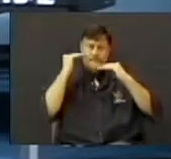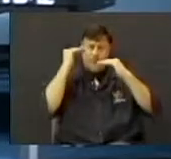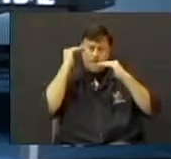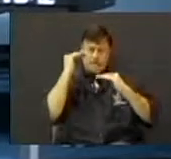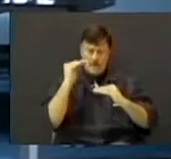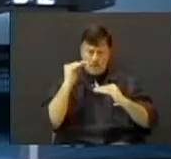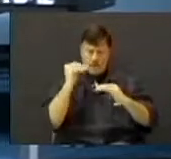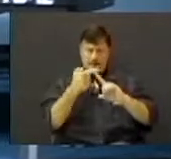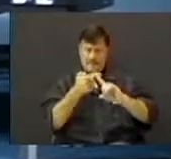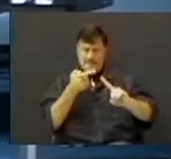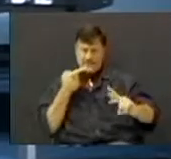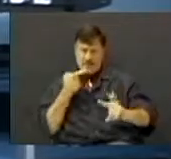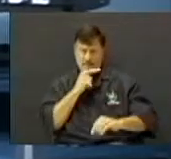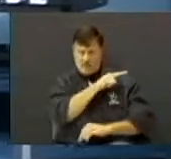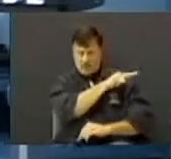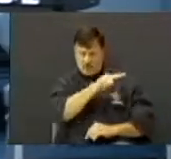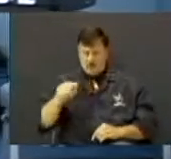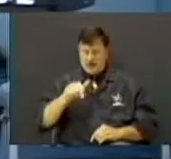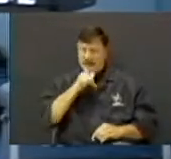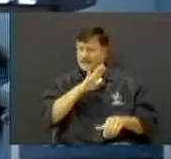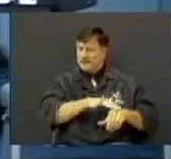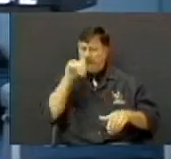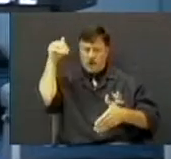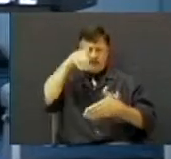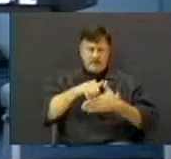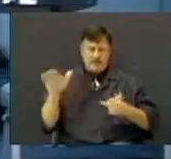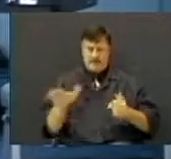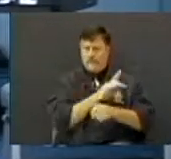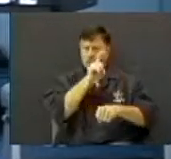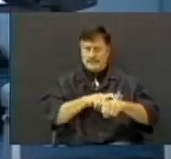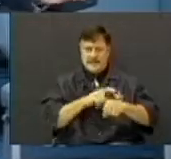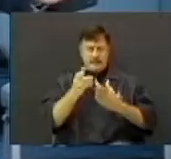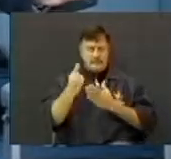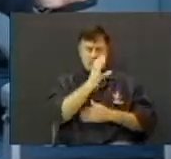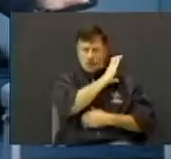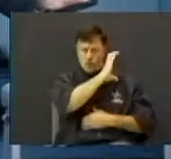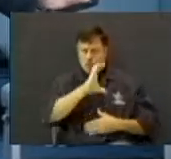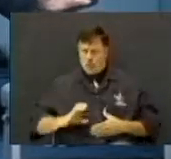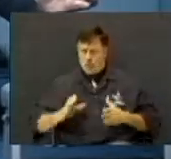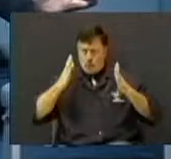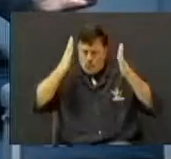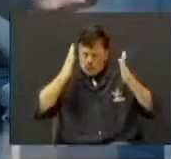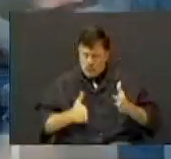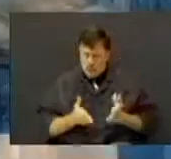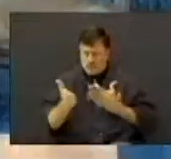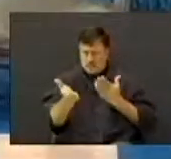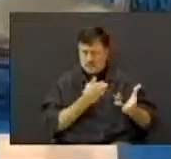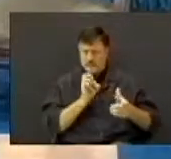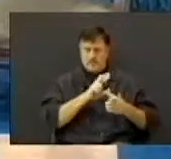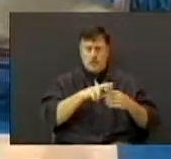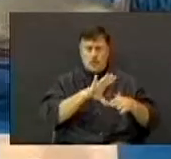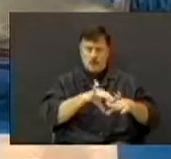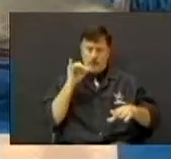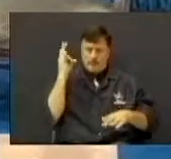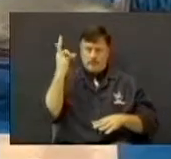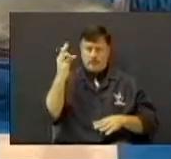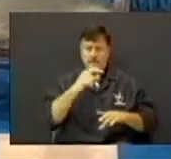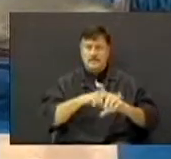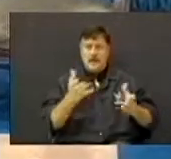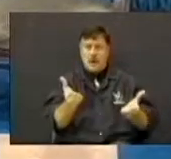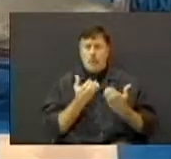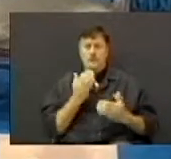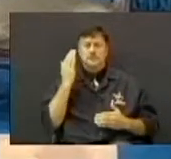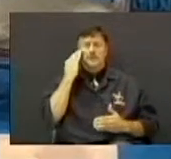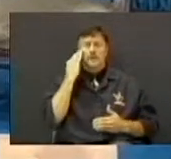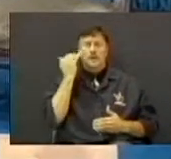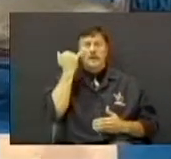I'm not trying to call your kids into full-time Christian service. I'm not trying to call them to preach. But I want you to know something. If